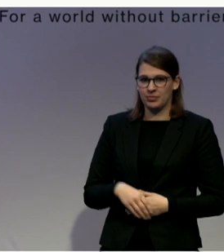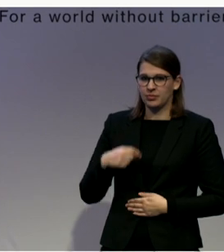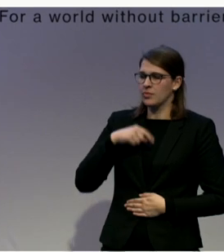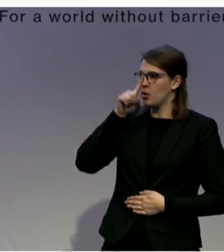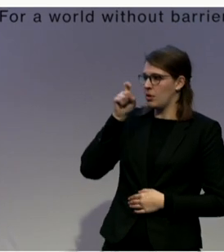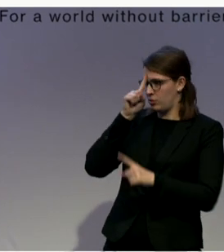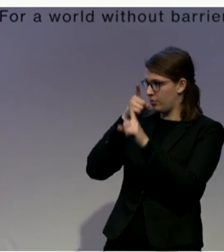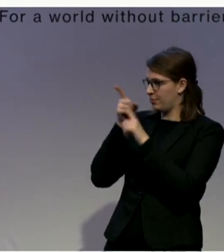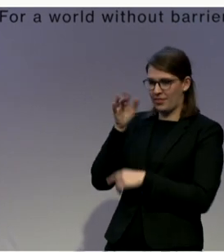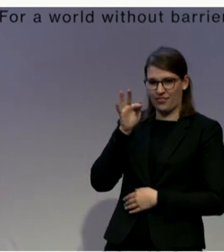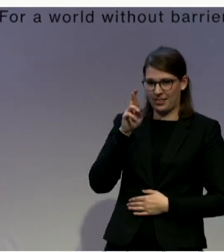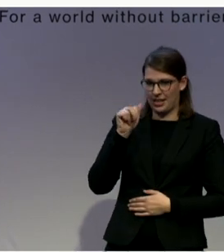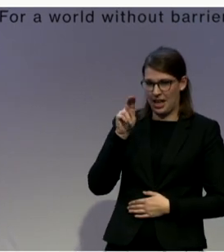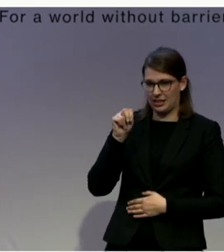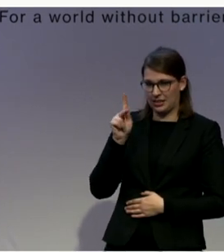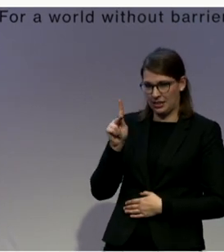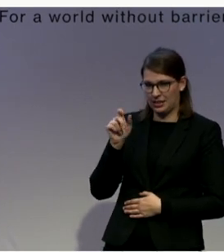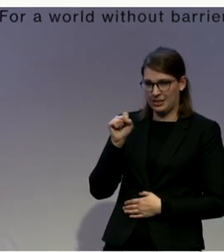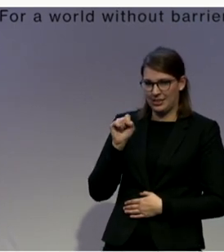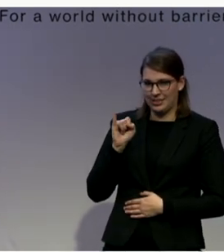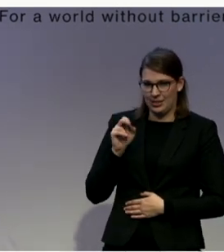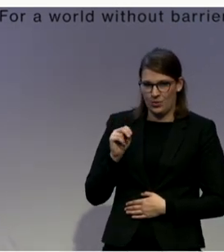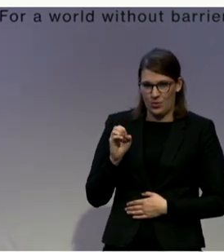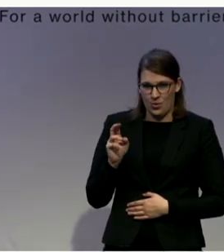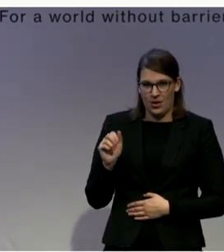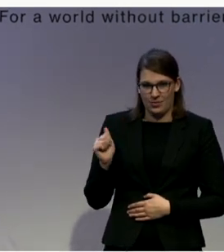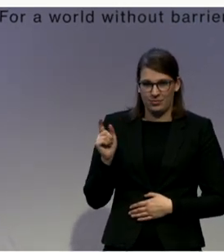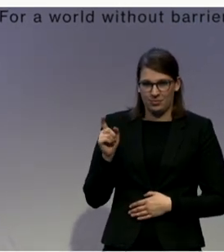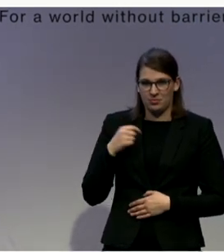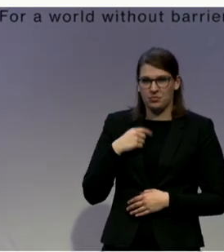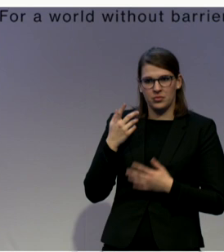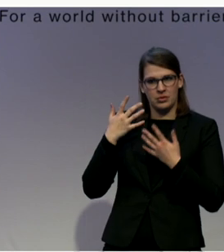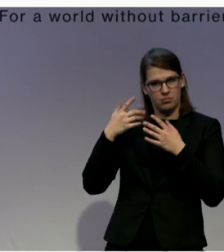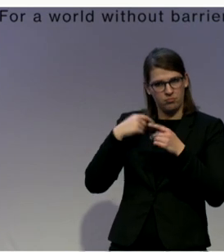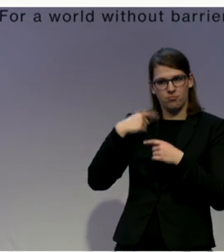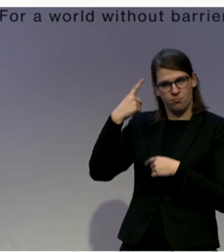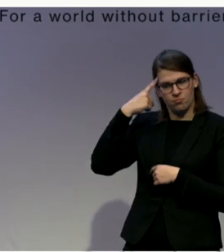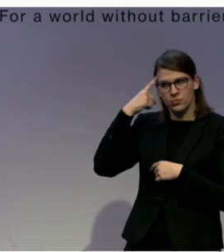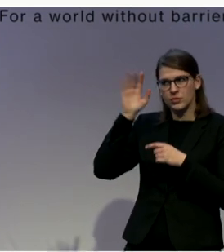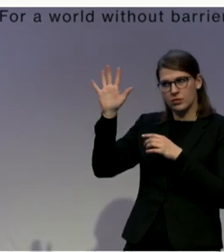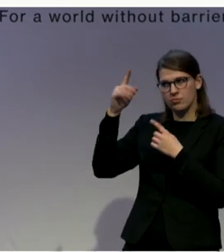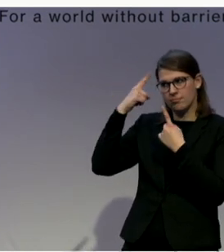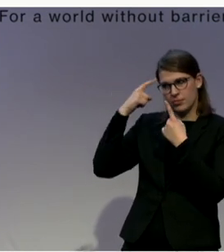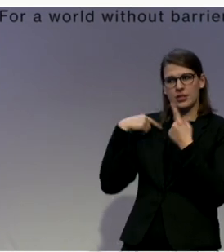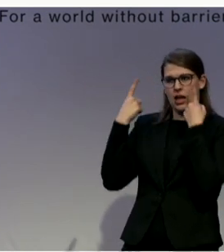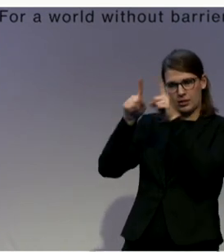Frank. totally, especially I share your vision on group homes.